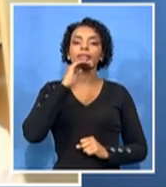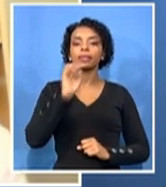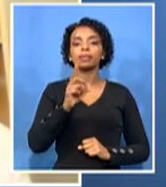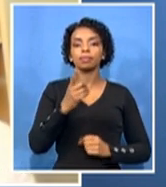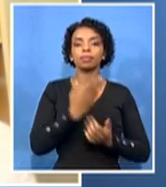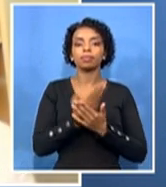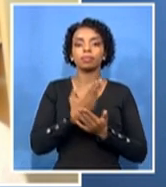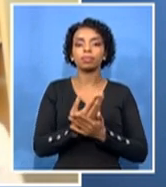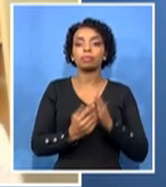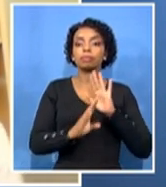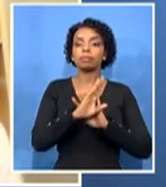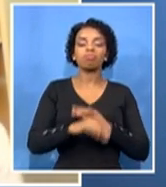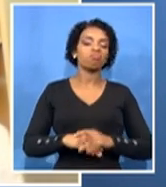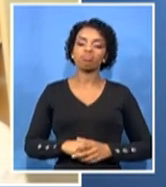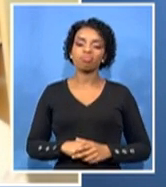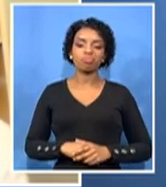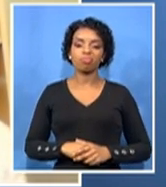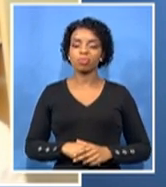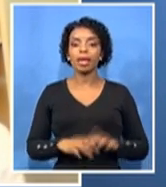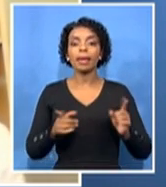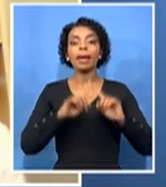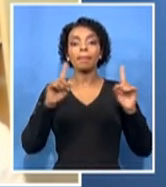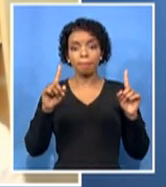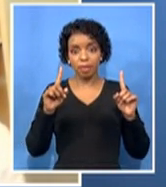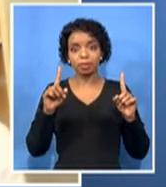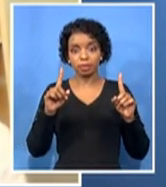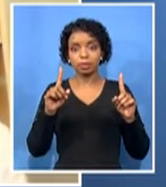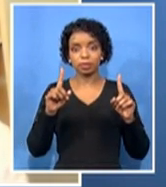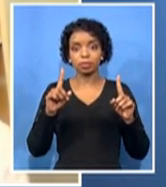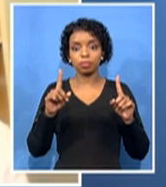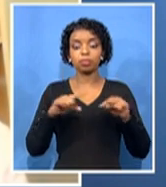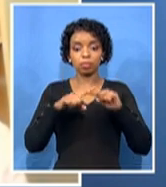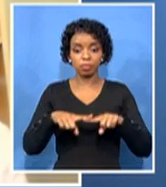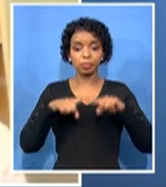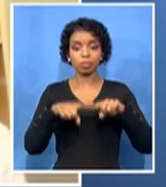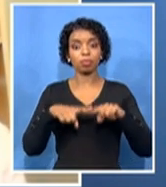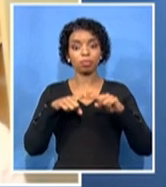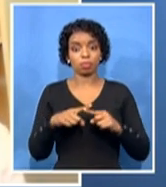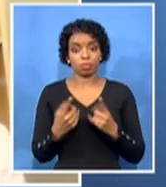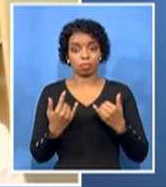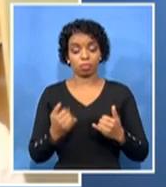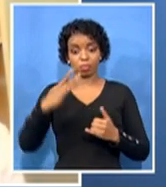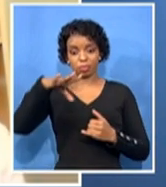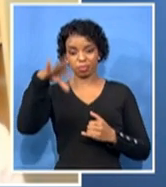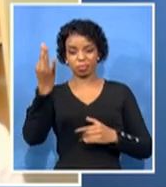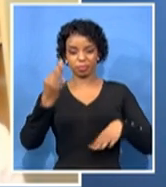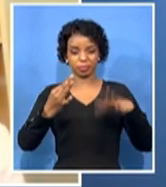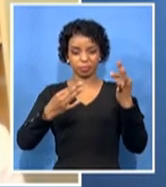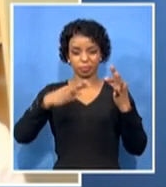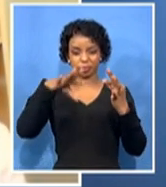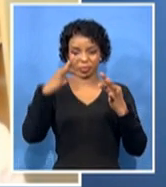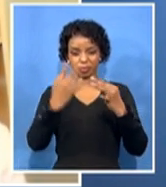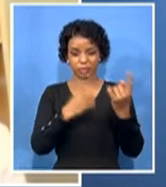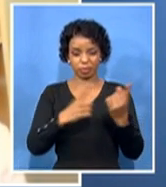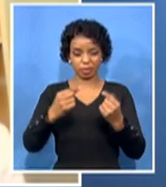based on the forecast and the analysis we've done, we should be expecting a second wave.